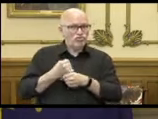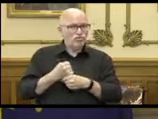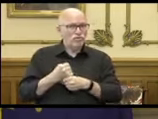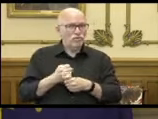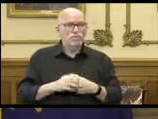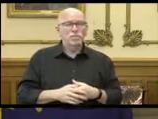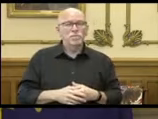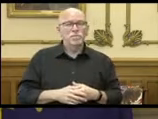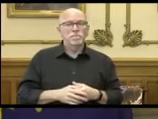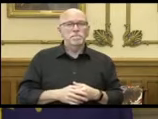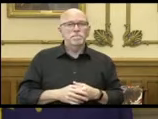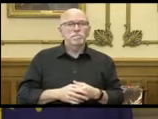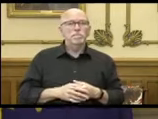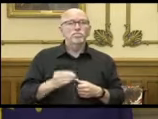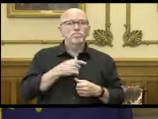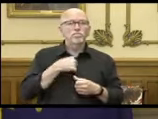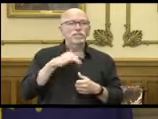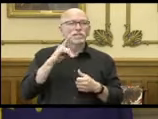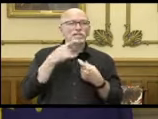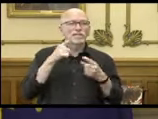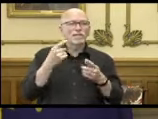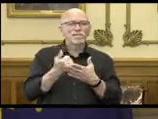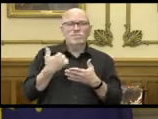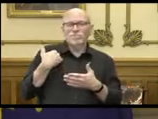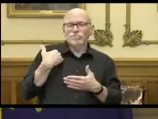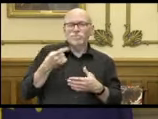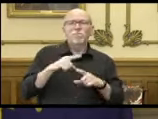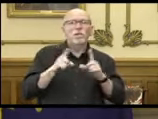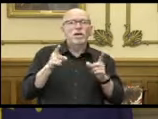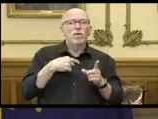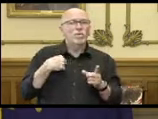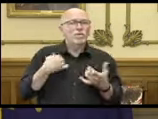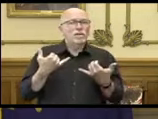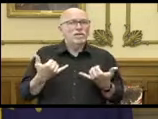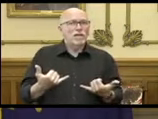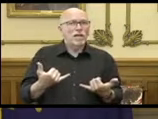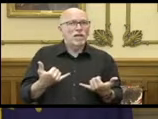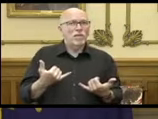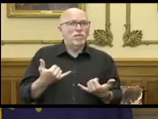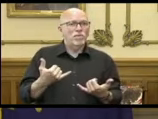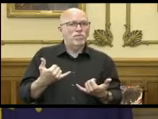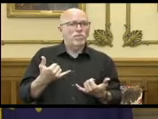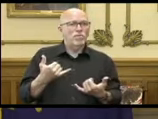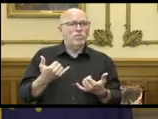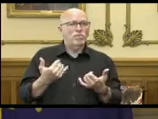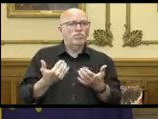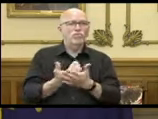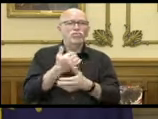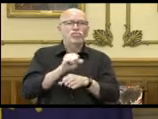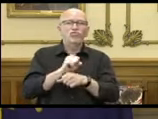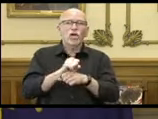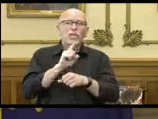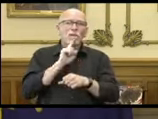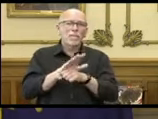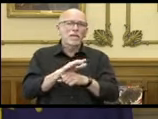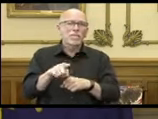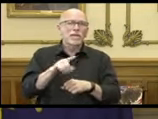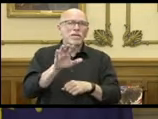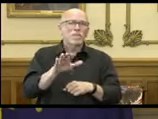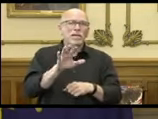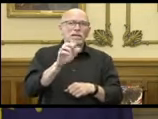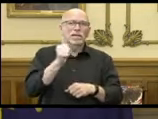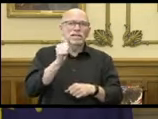and we've announced some most recently, but we're now at new job commitments, just under